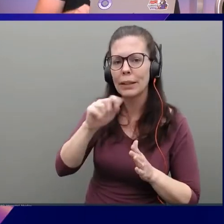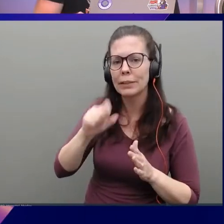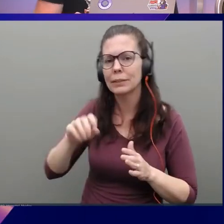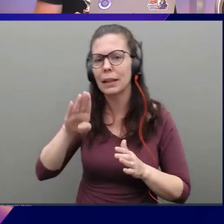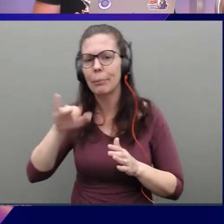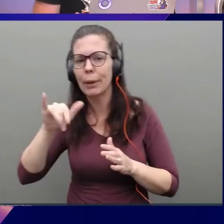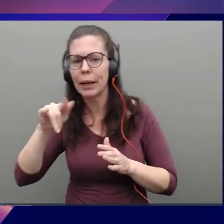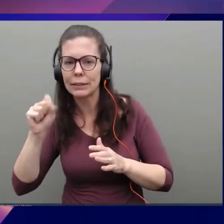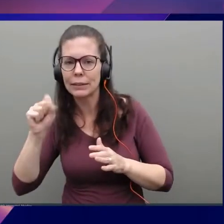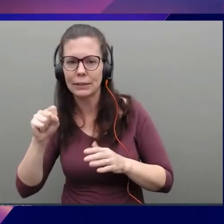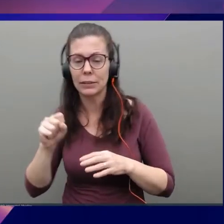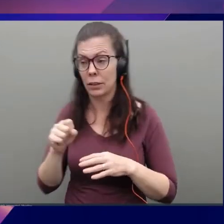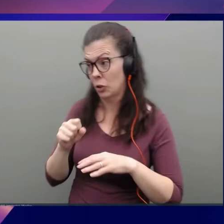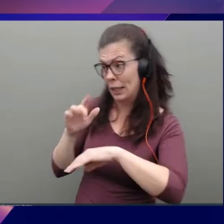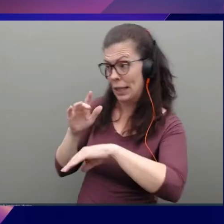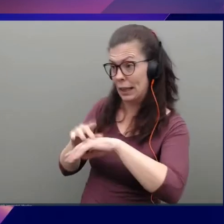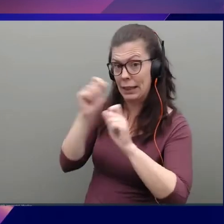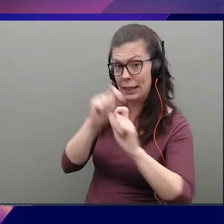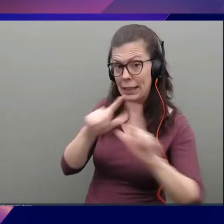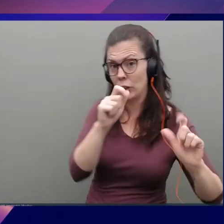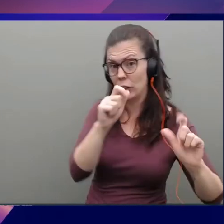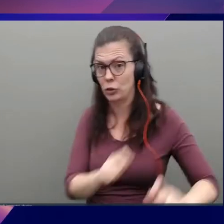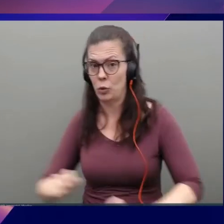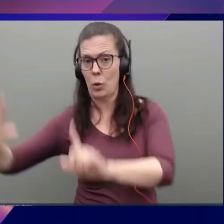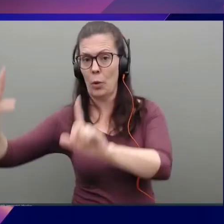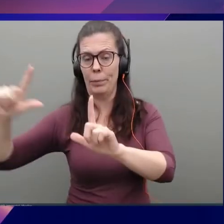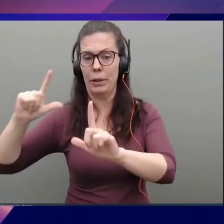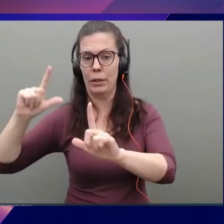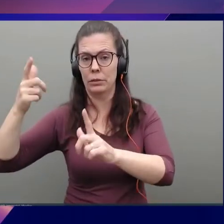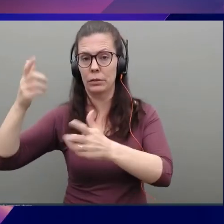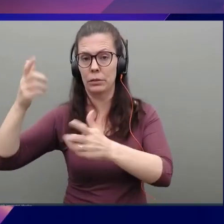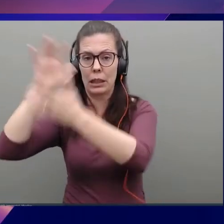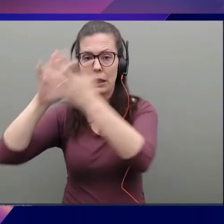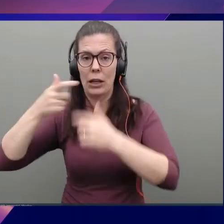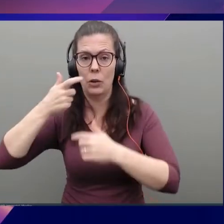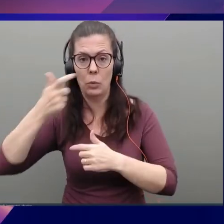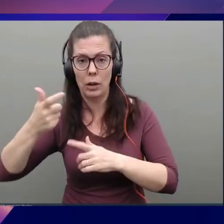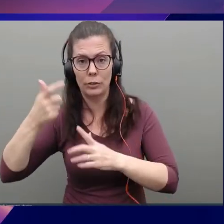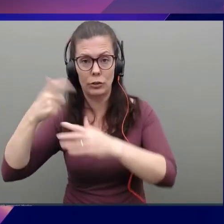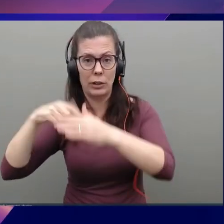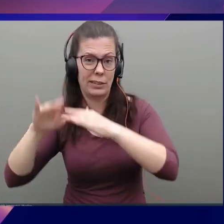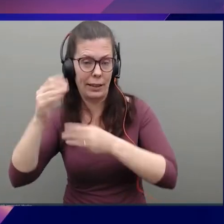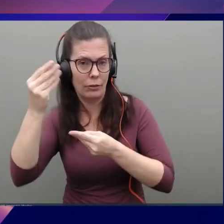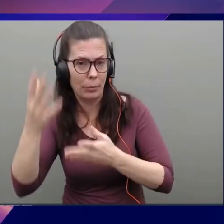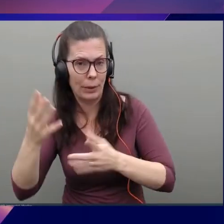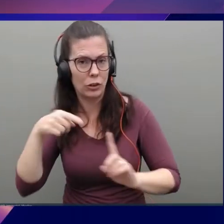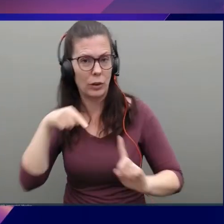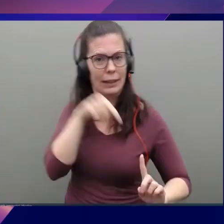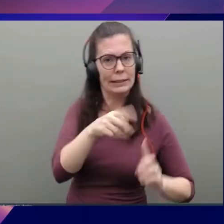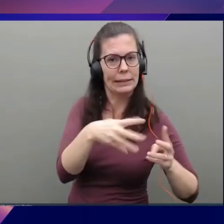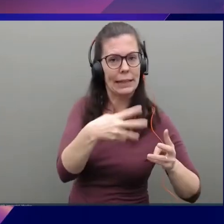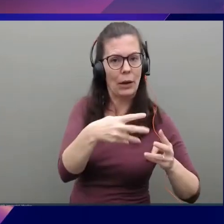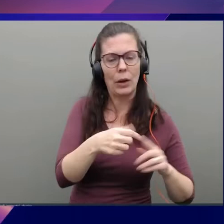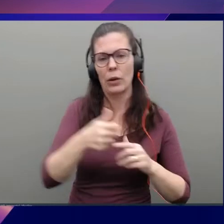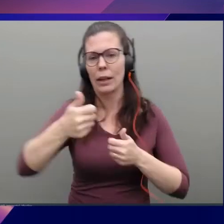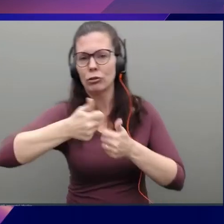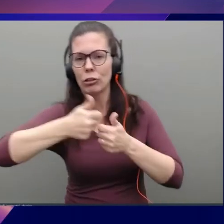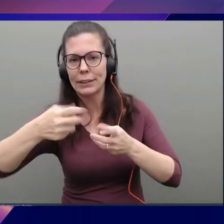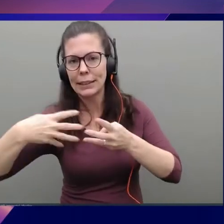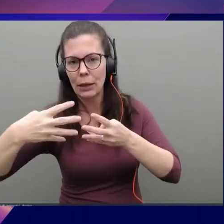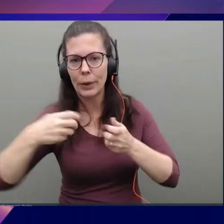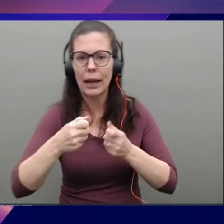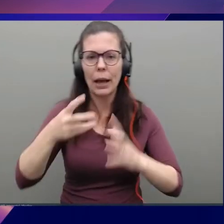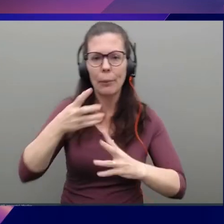can click through from here into CloudWatch to access that extra information such as how, you know, in particular in that gateway or transit gateway, how much traffic is going through it.